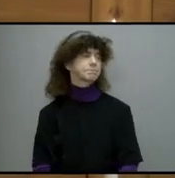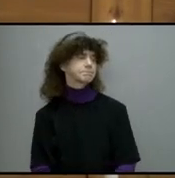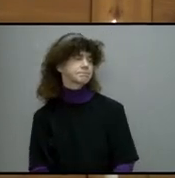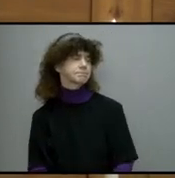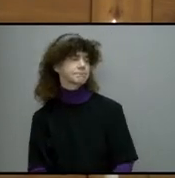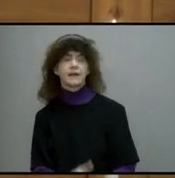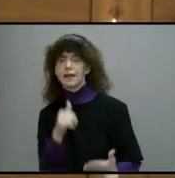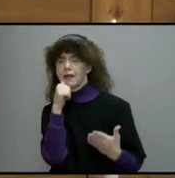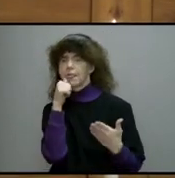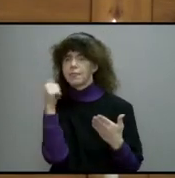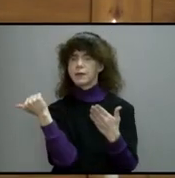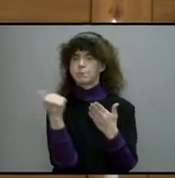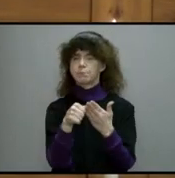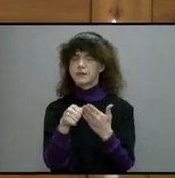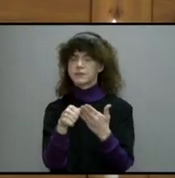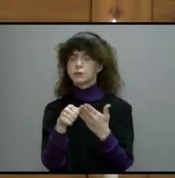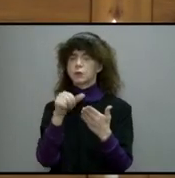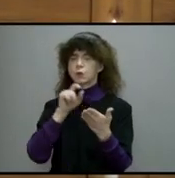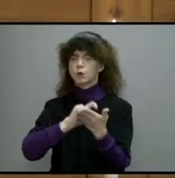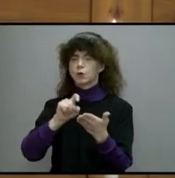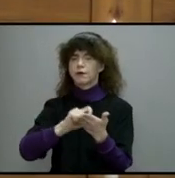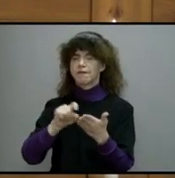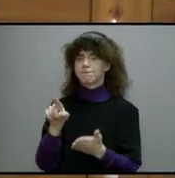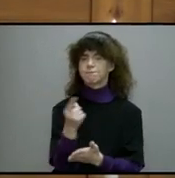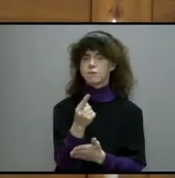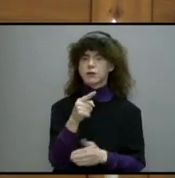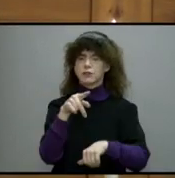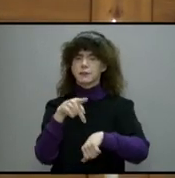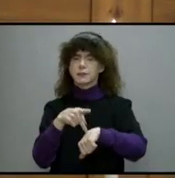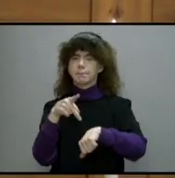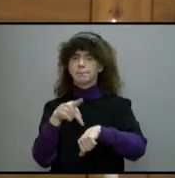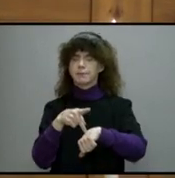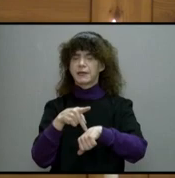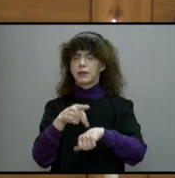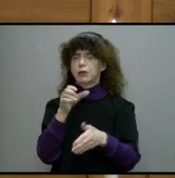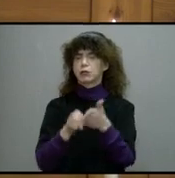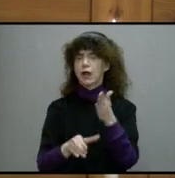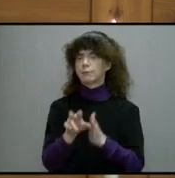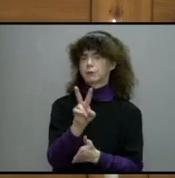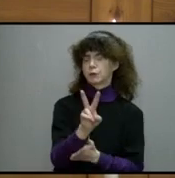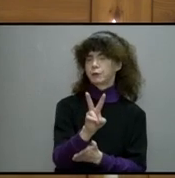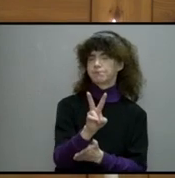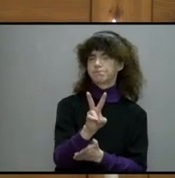Our epistle reading is written from 1 Peter chapter 2.